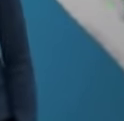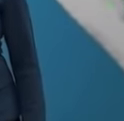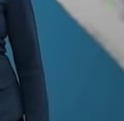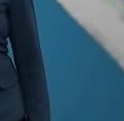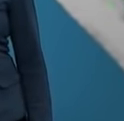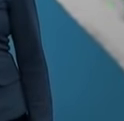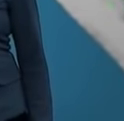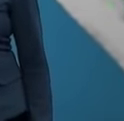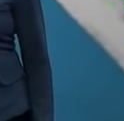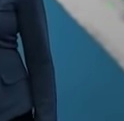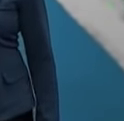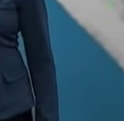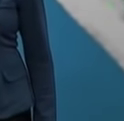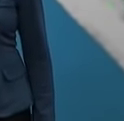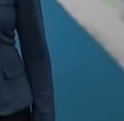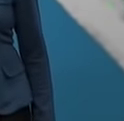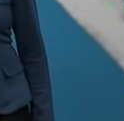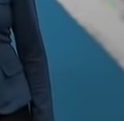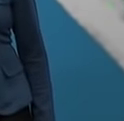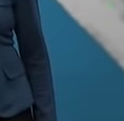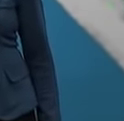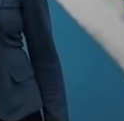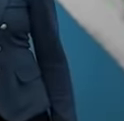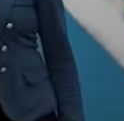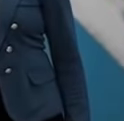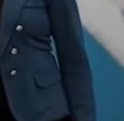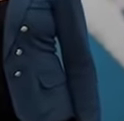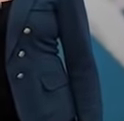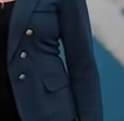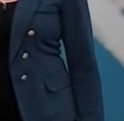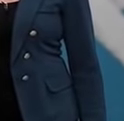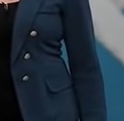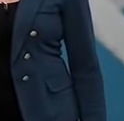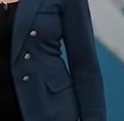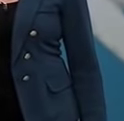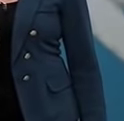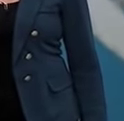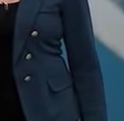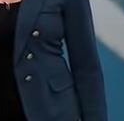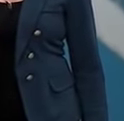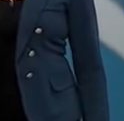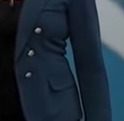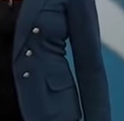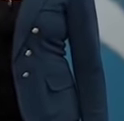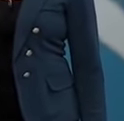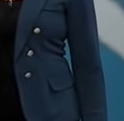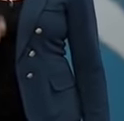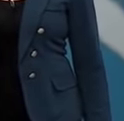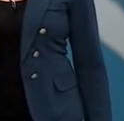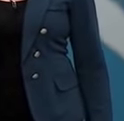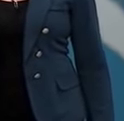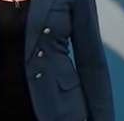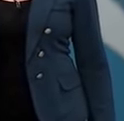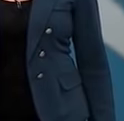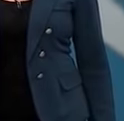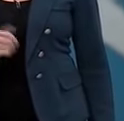of South Africa. So, definitely starting to feel a little bit of that spring feeling. And that's mainly been over on Pumalanga today. On Thursday, we'll see